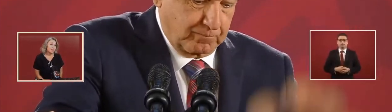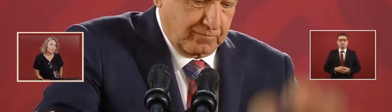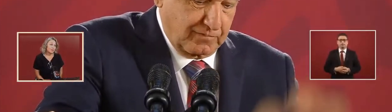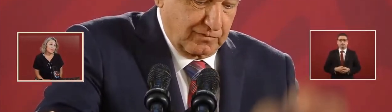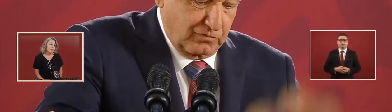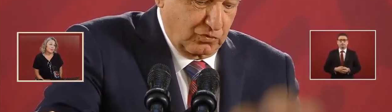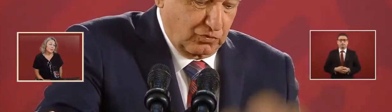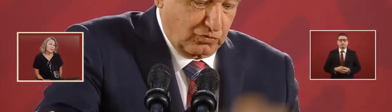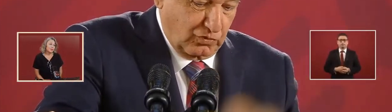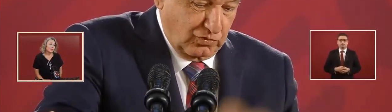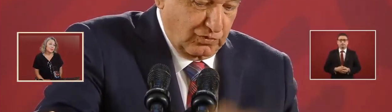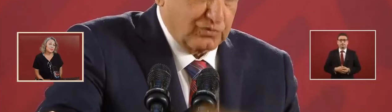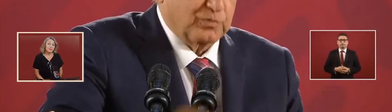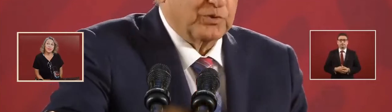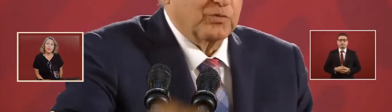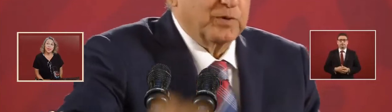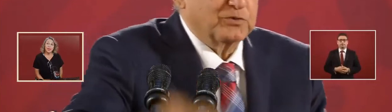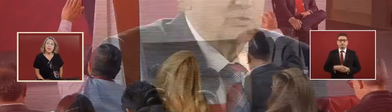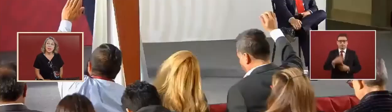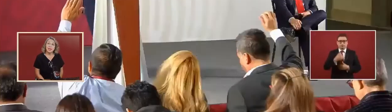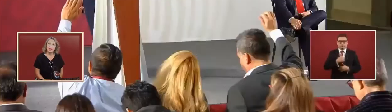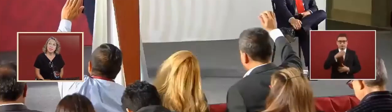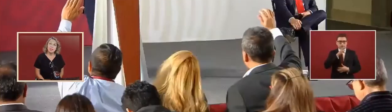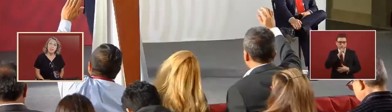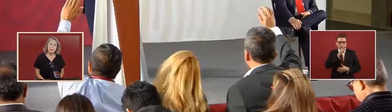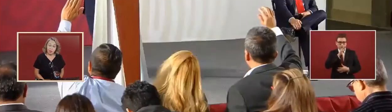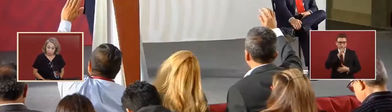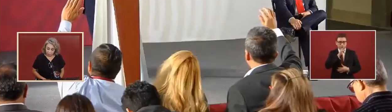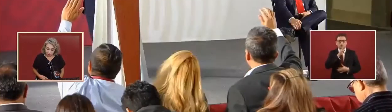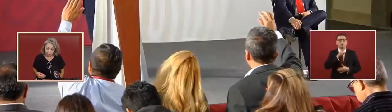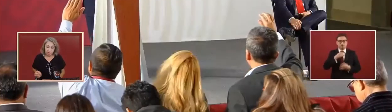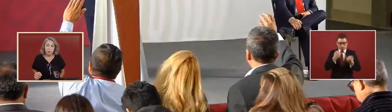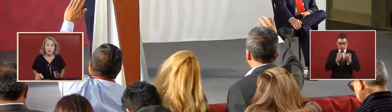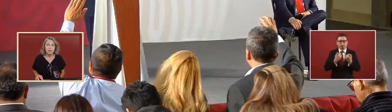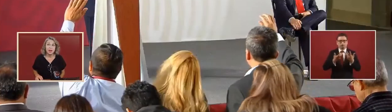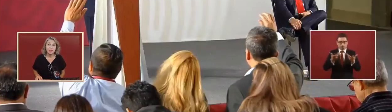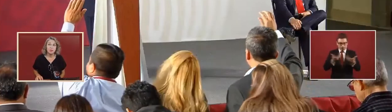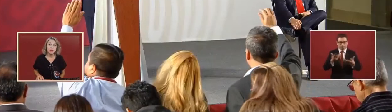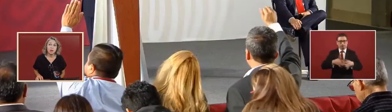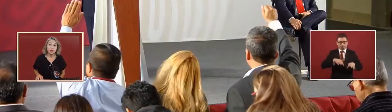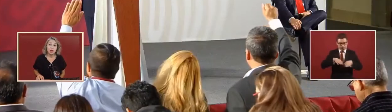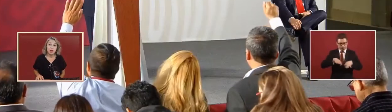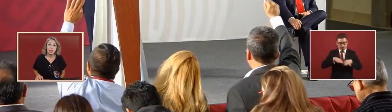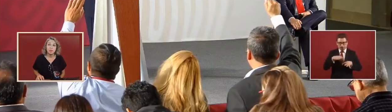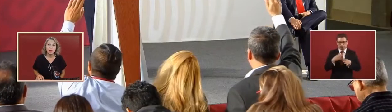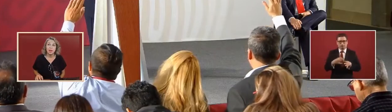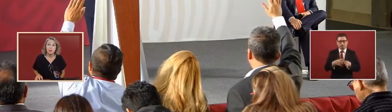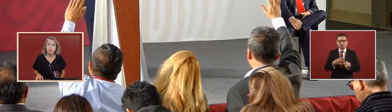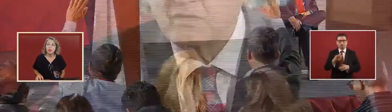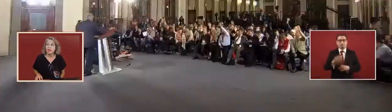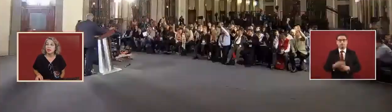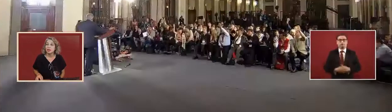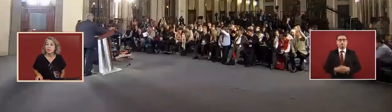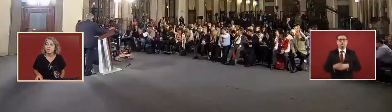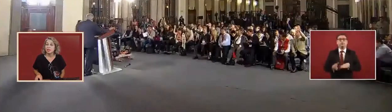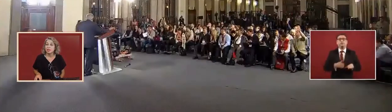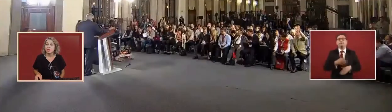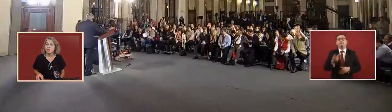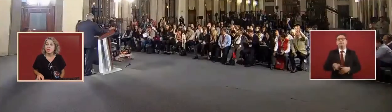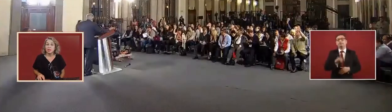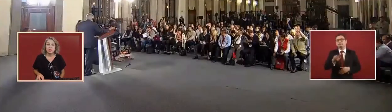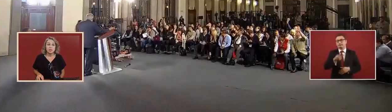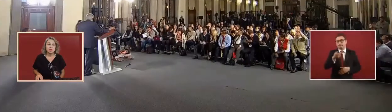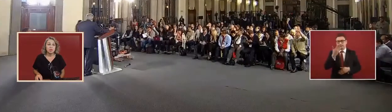and not only am I preoccupied but I am more occupied working on it so regarding these